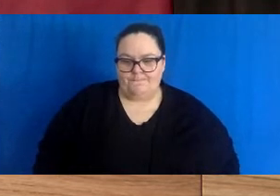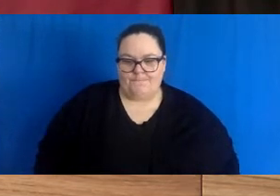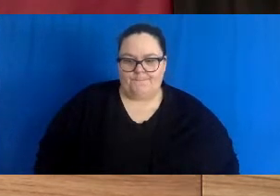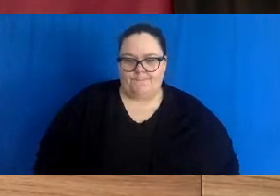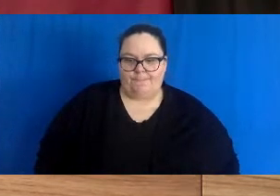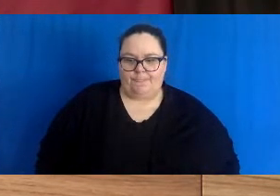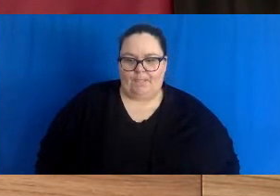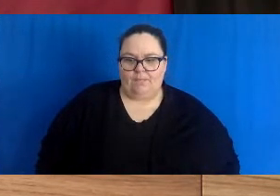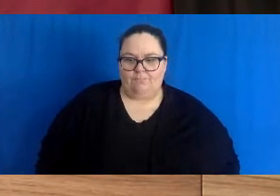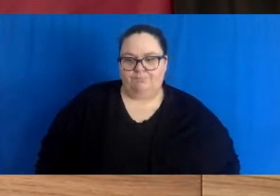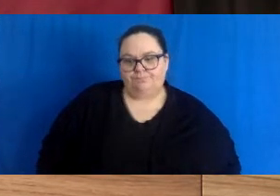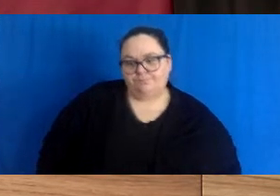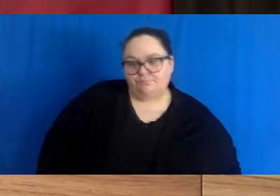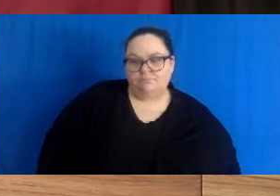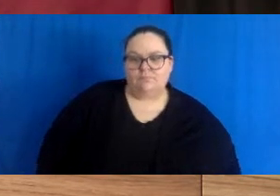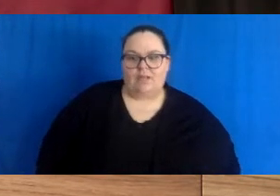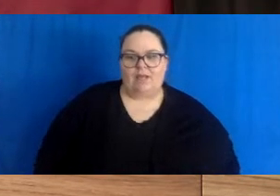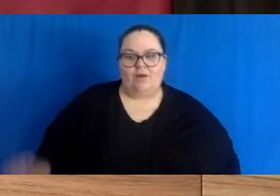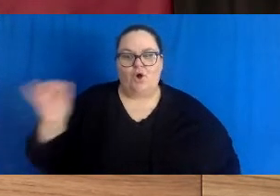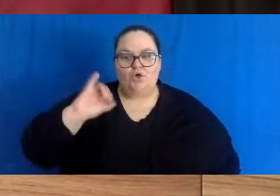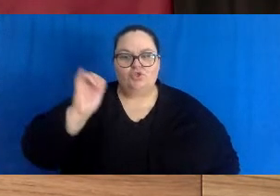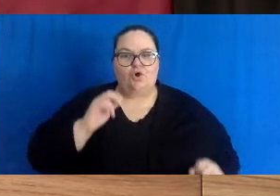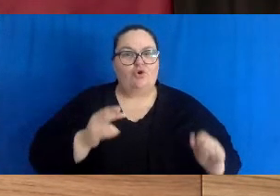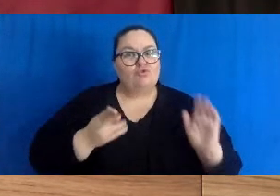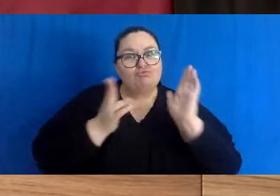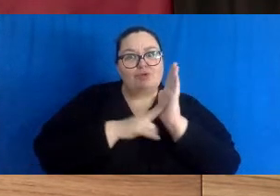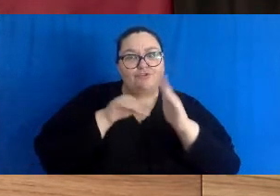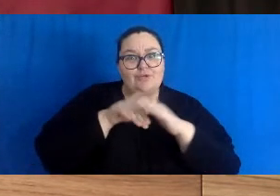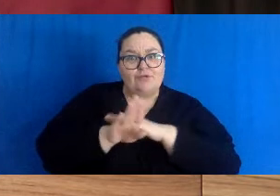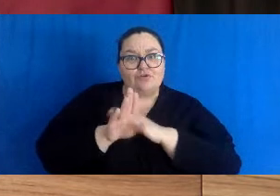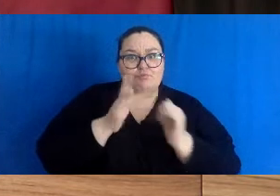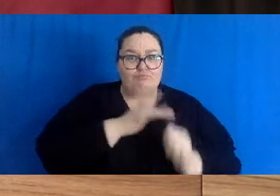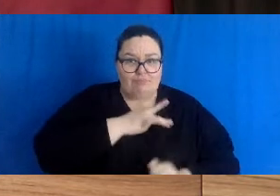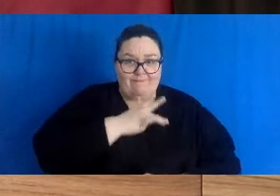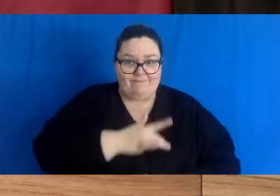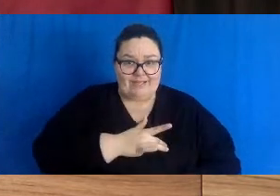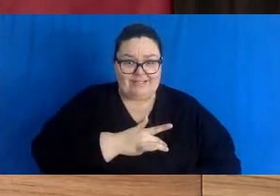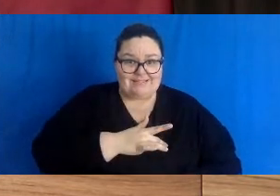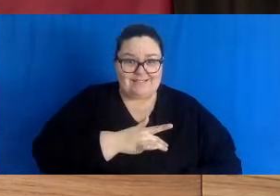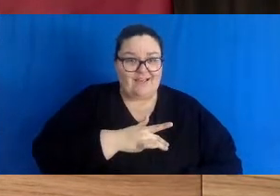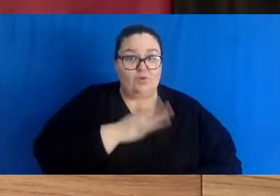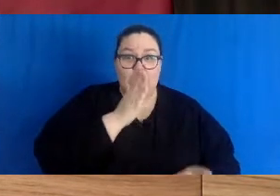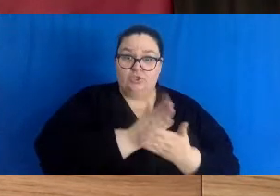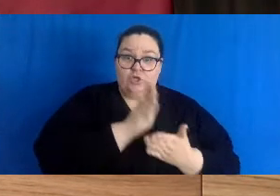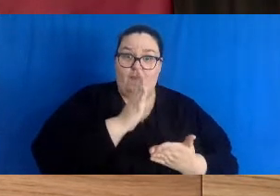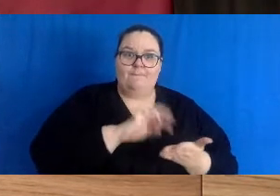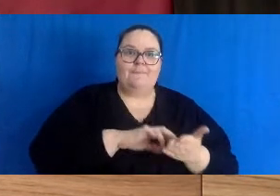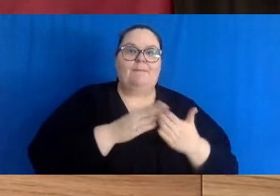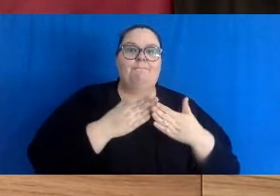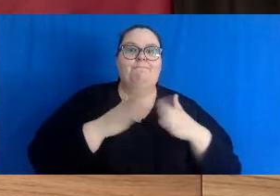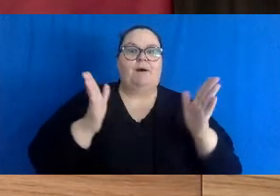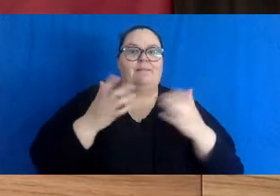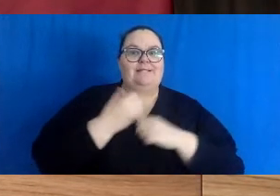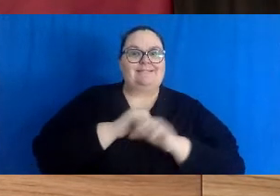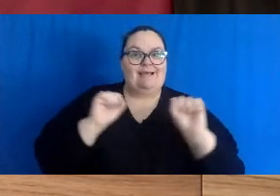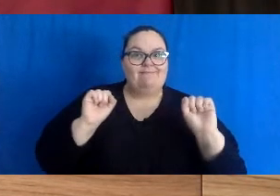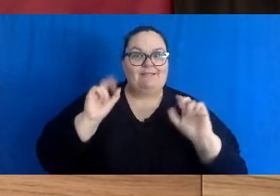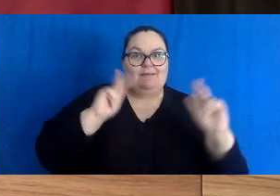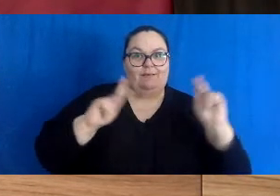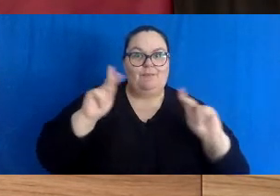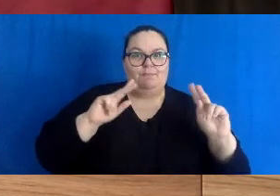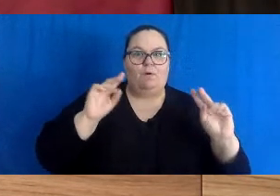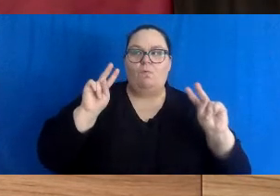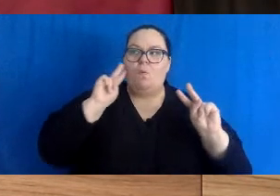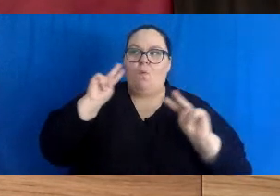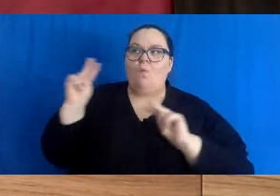travel registry and the enforcement around that is that we can then redeploy our public safety folks to keep a closer